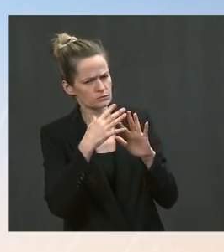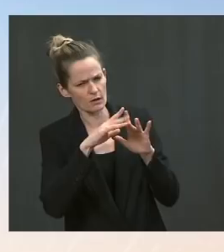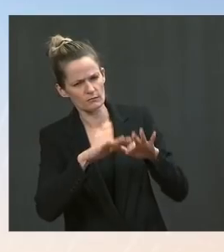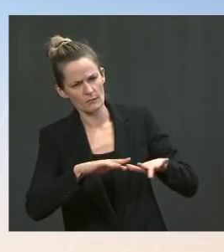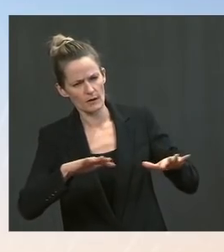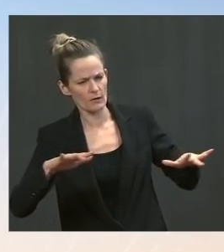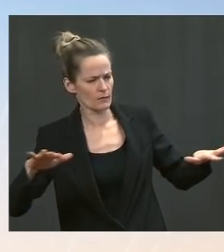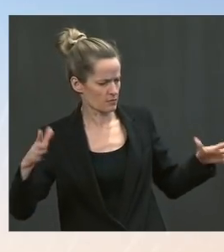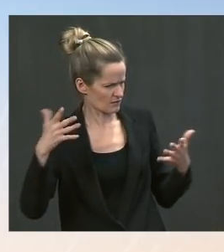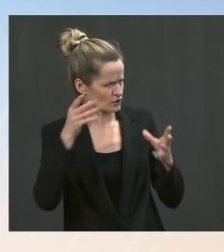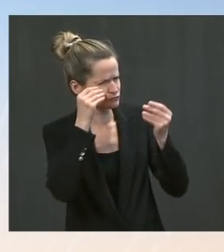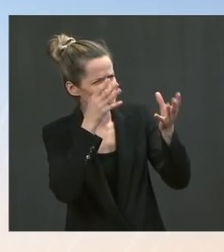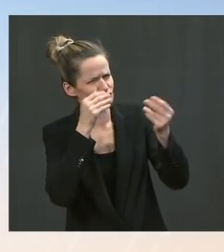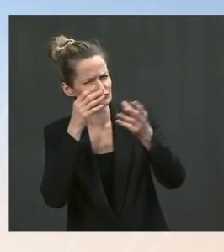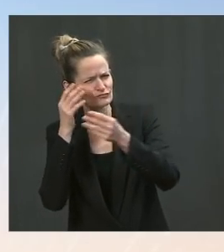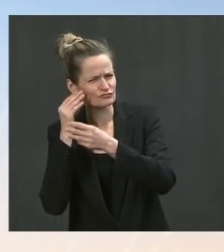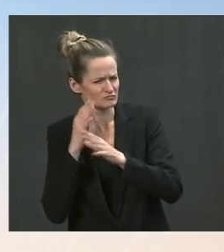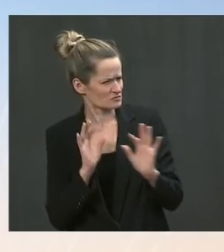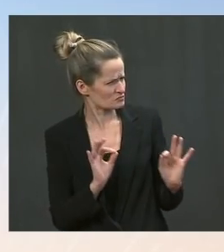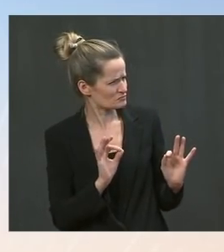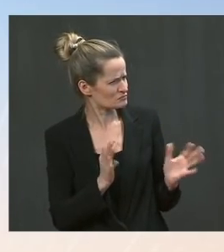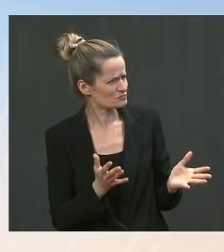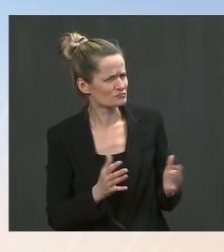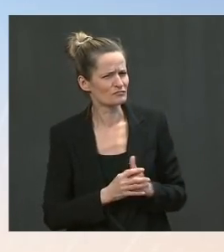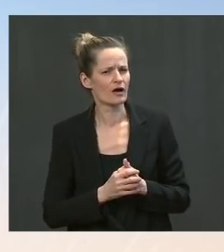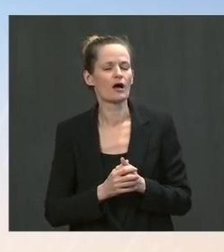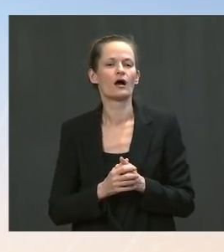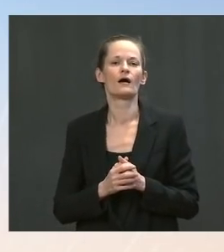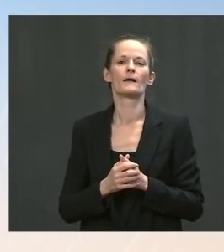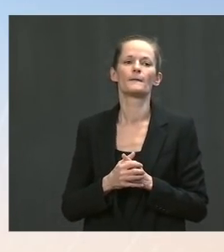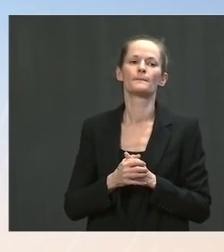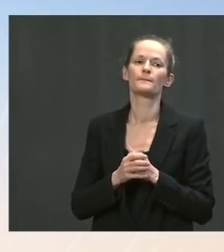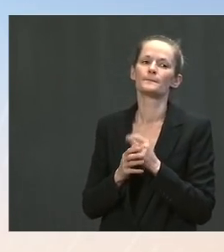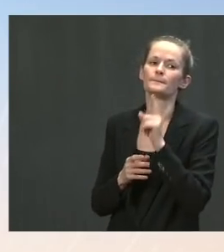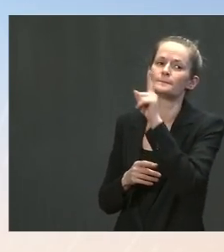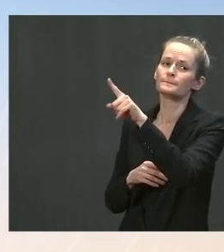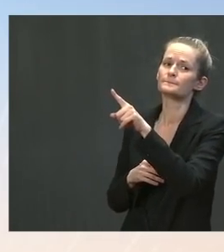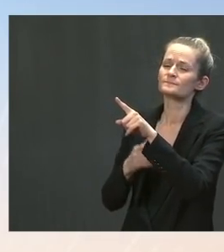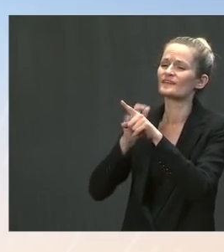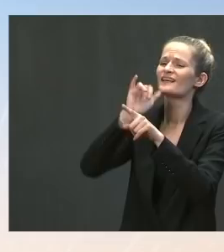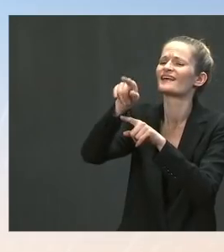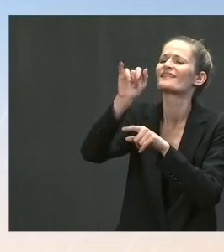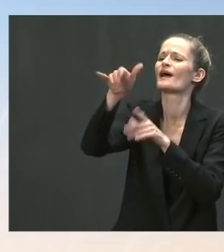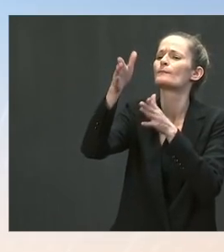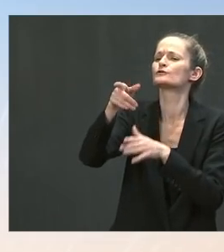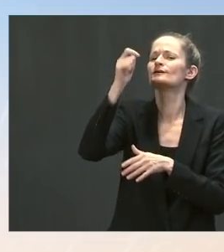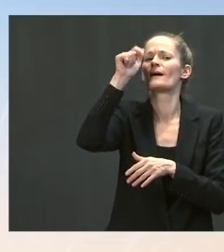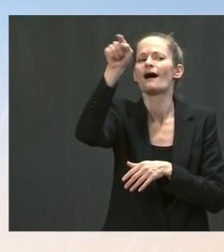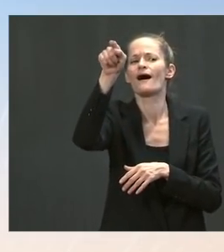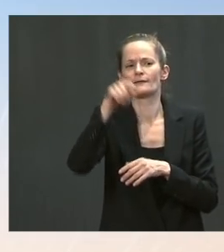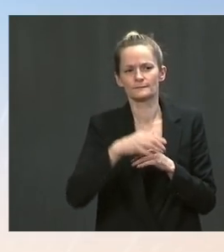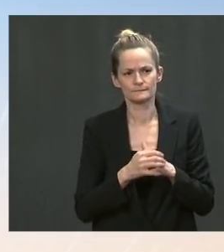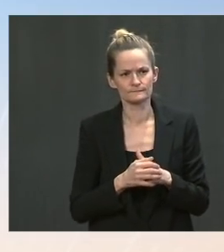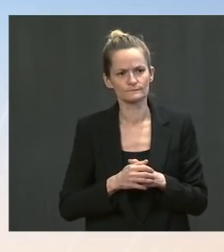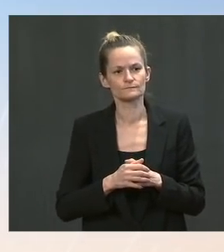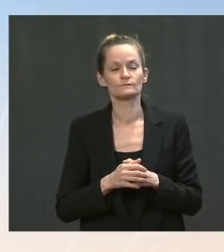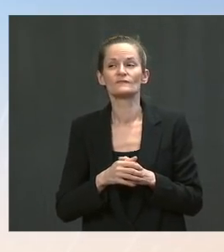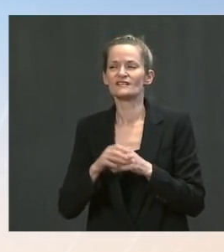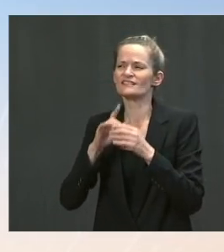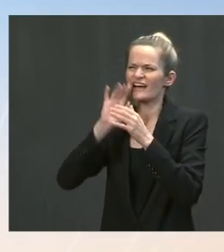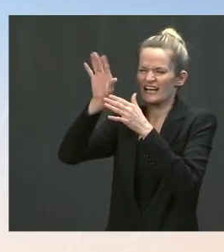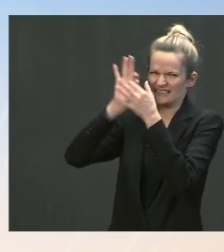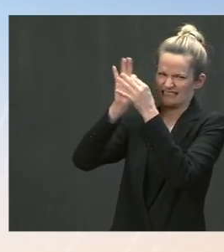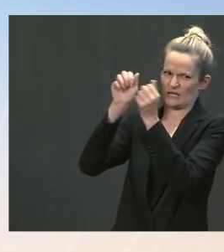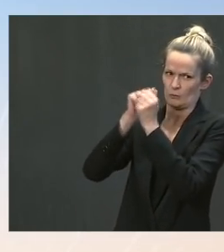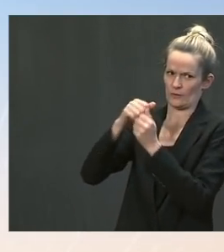specifics or get you in touch with the Department of Education. Go ahead. Go ahead. The mask issue with Secretary Cardona yesterday, he mentioned that with